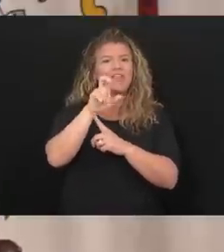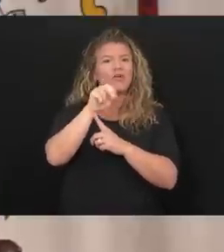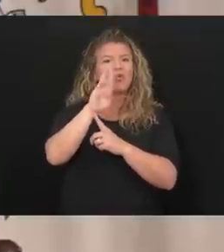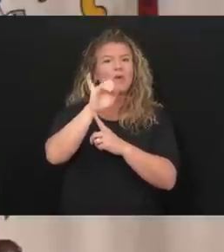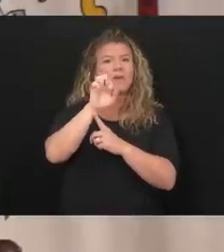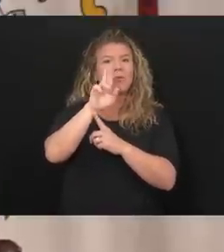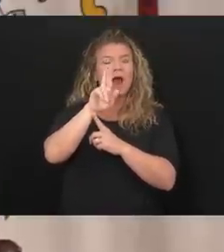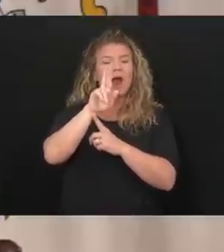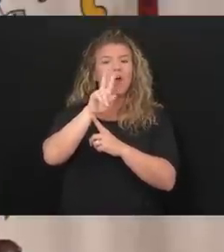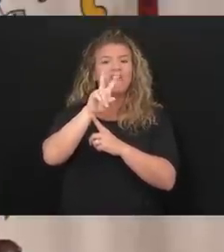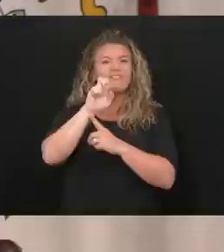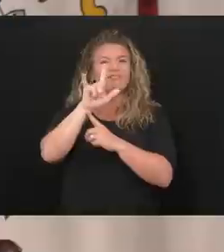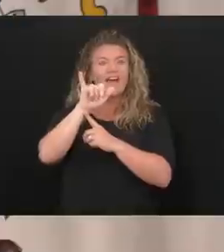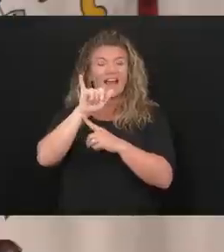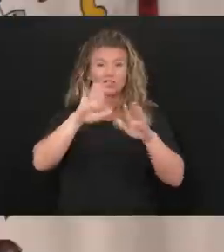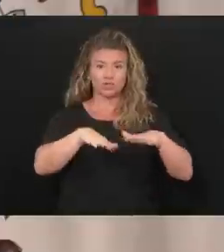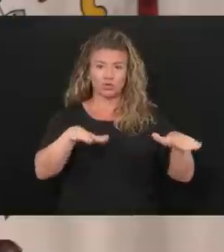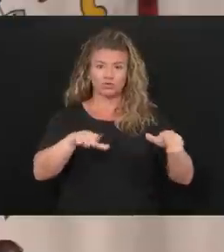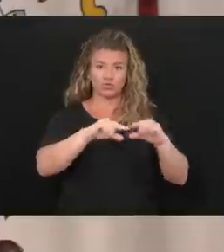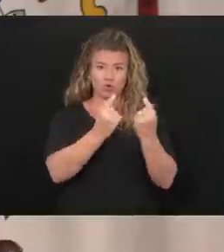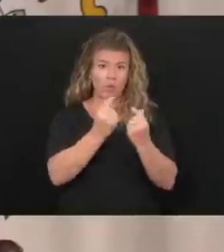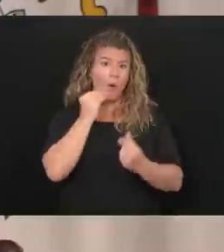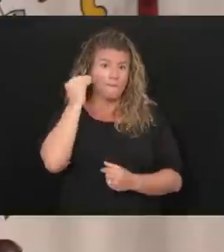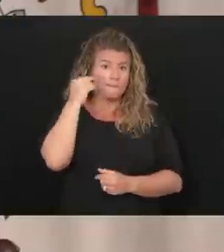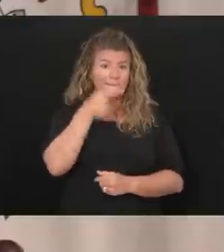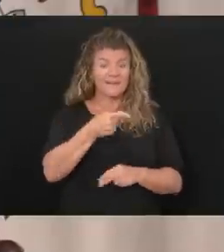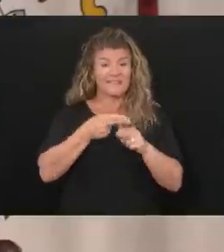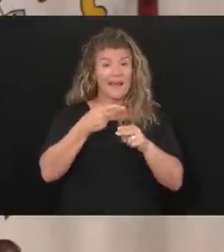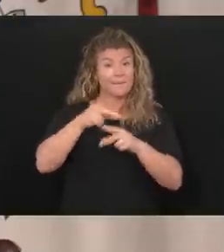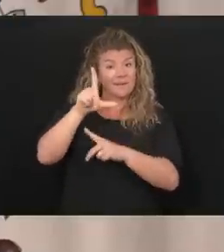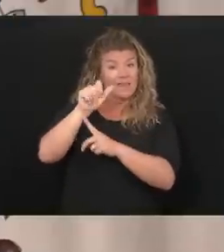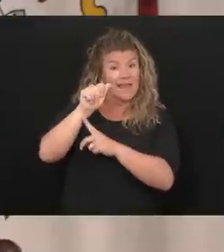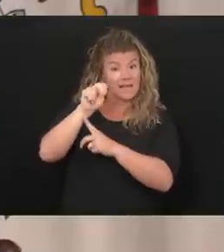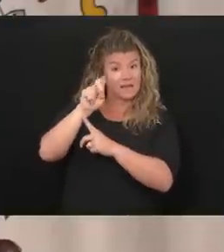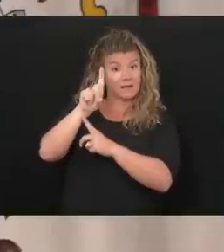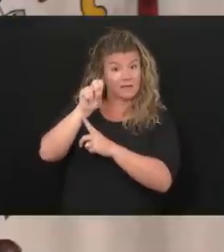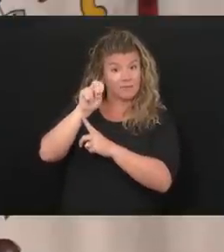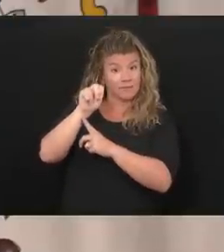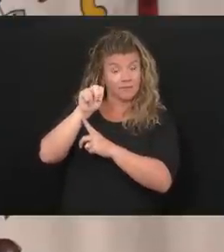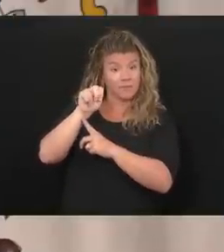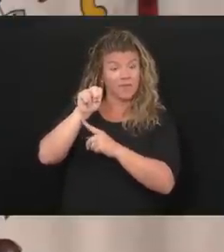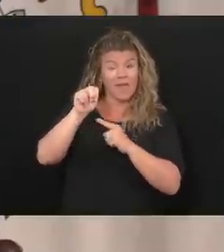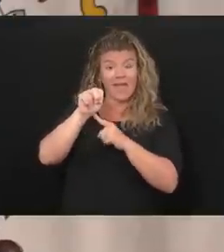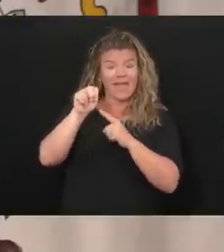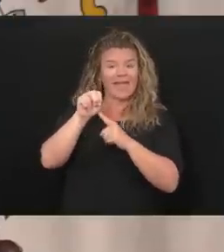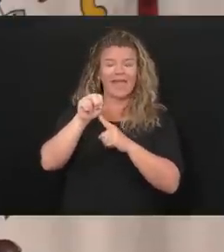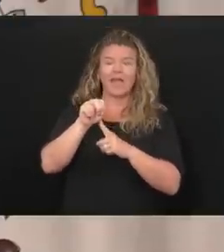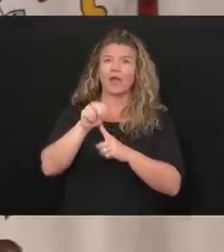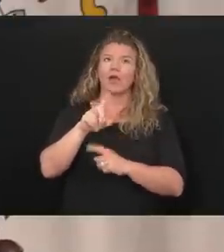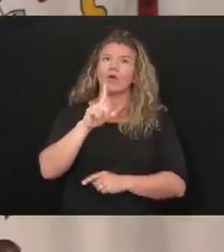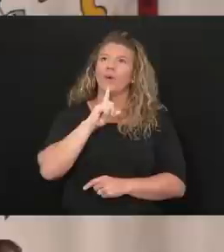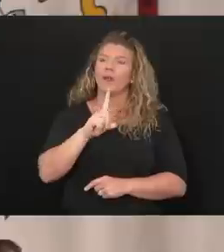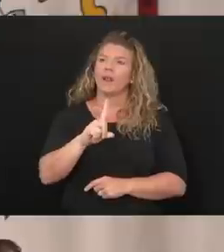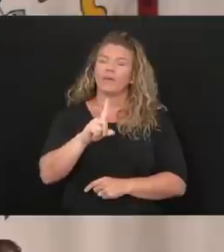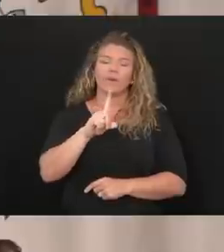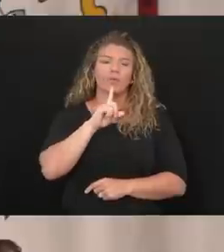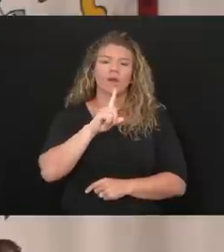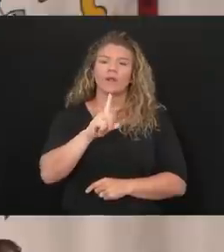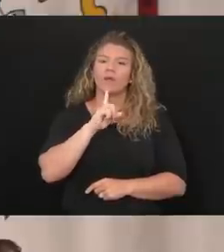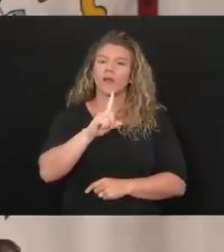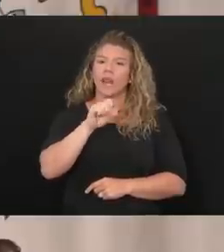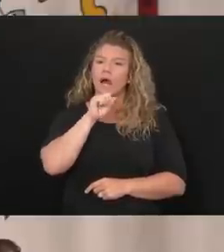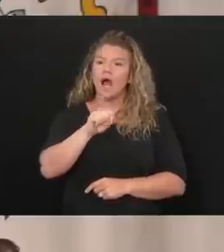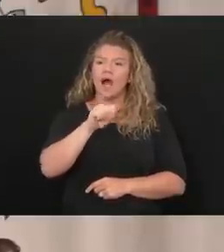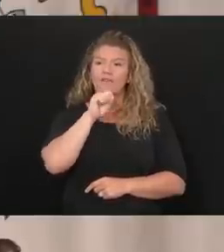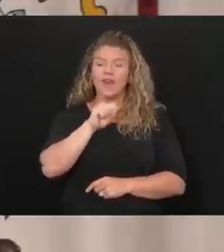Rupert, and his name is Landon, and he would just love if there's any way that you